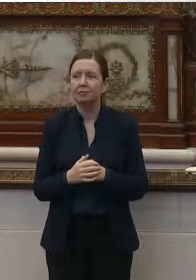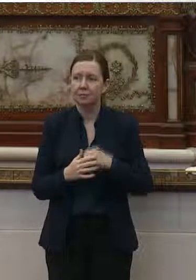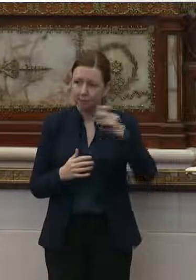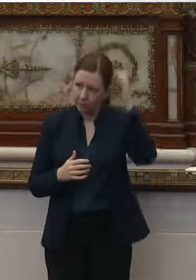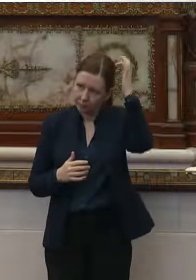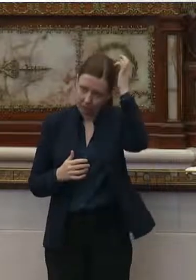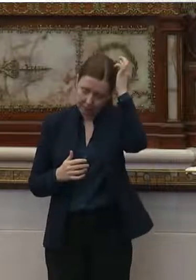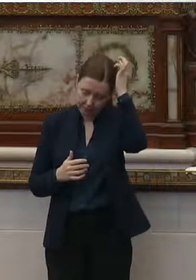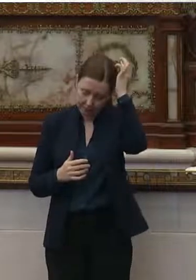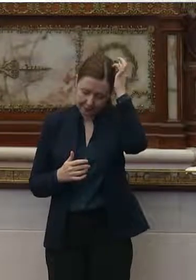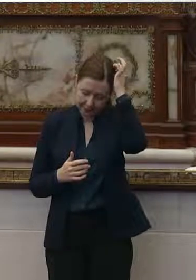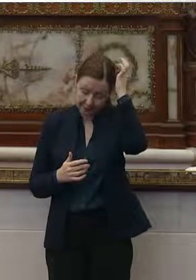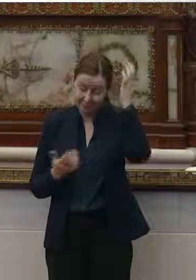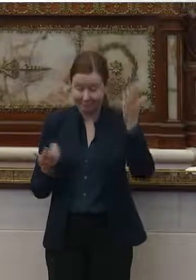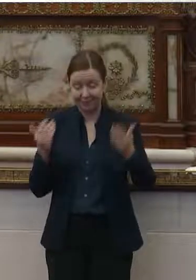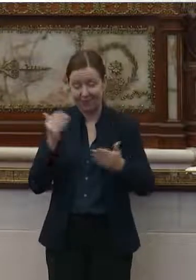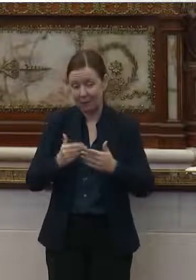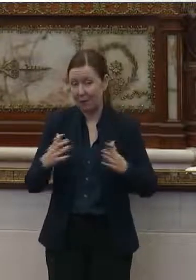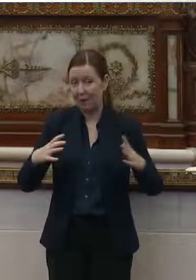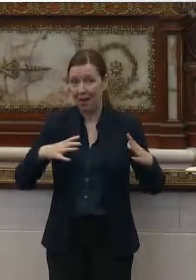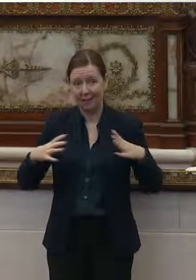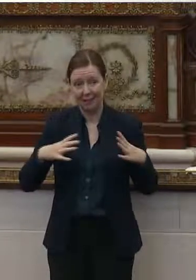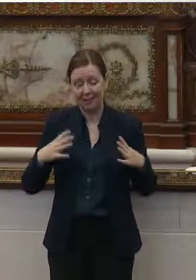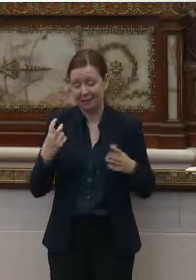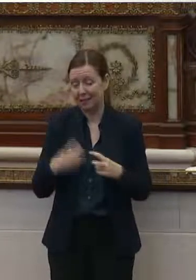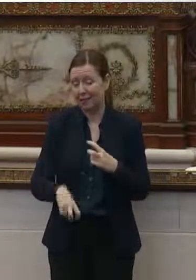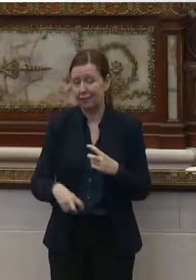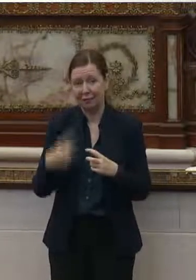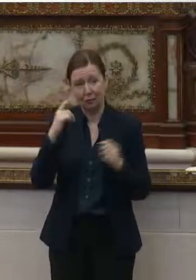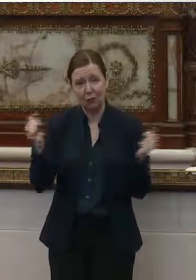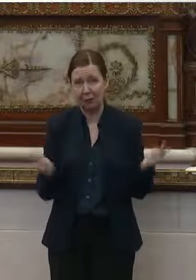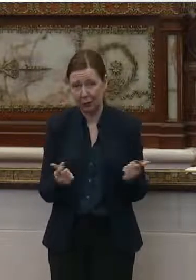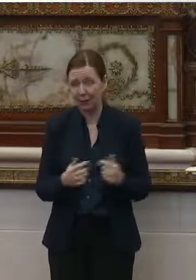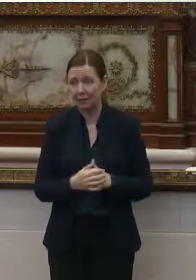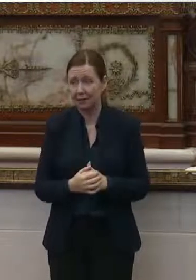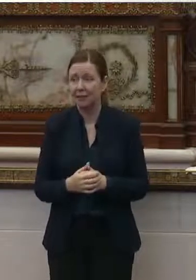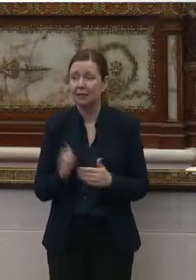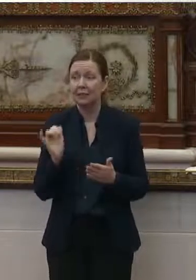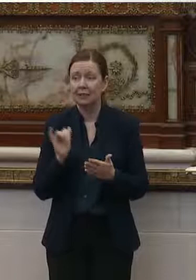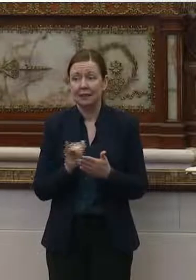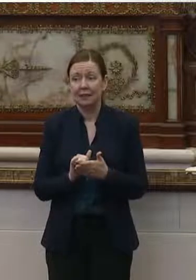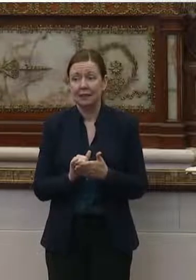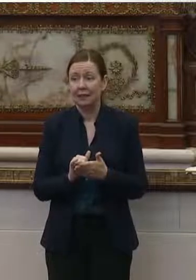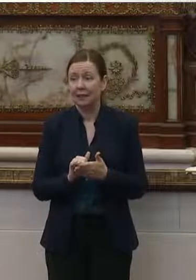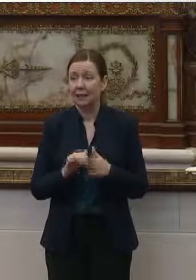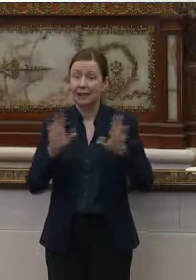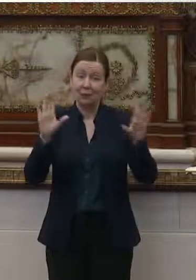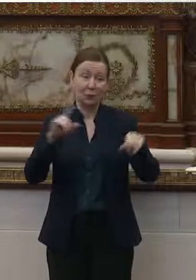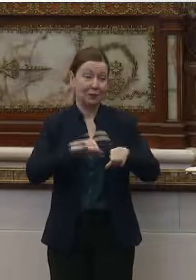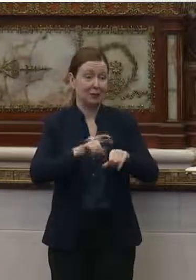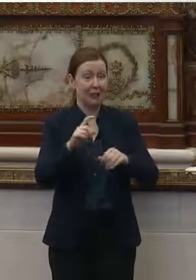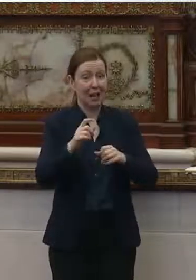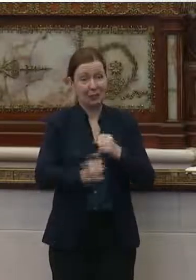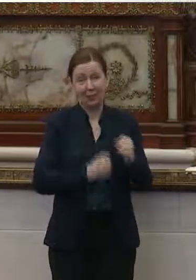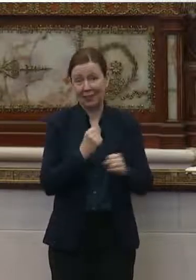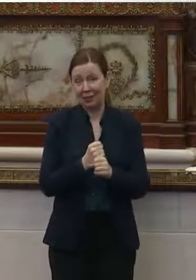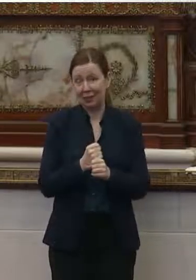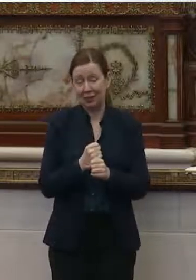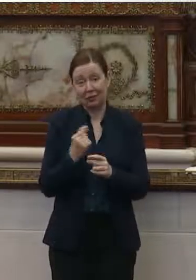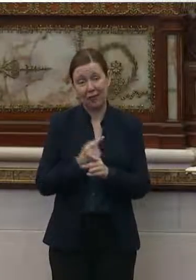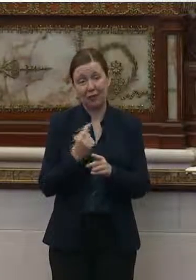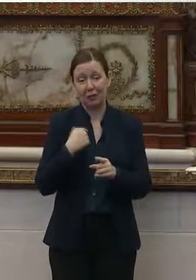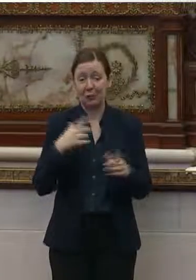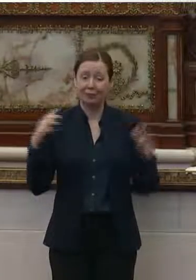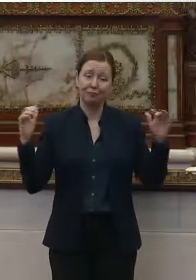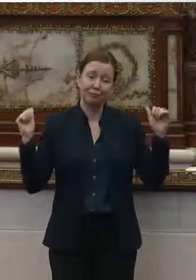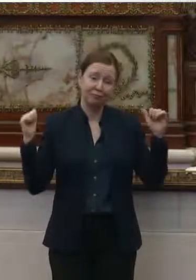Yeah. You know, the upcoming holidays is going to be a tough time for everybody. Uh, that's. A wonderful time of the year, ordinarily, where we get together and